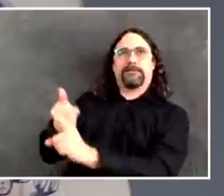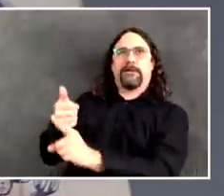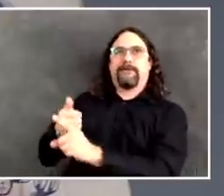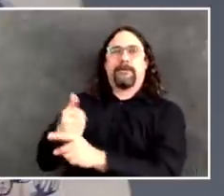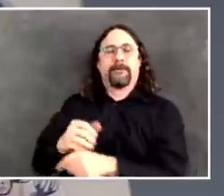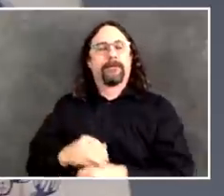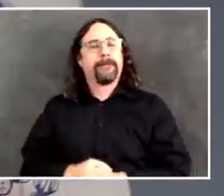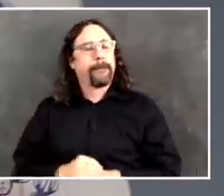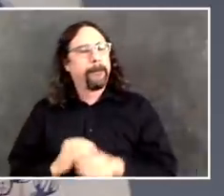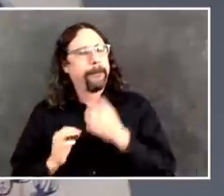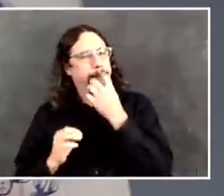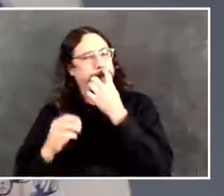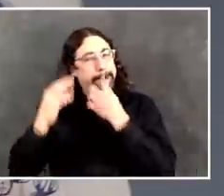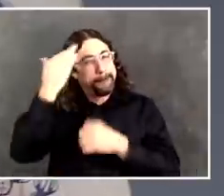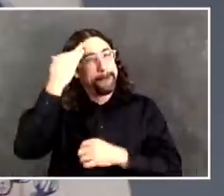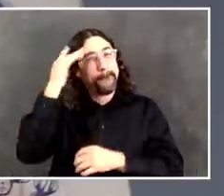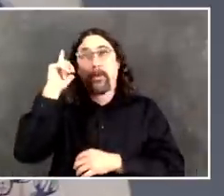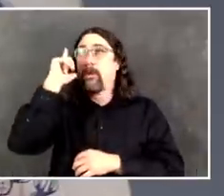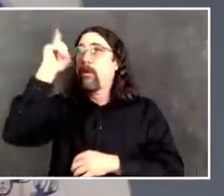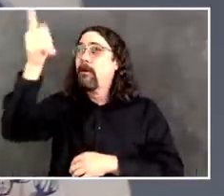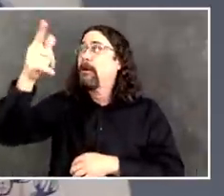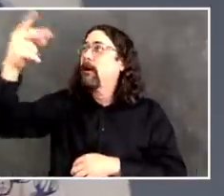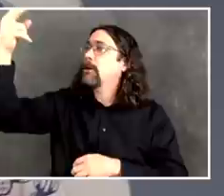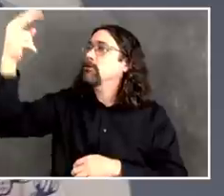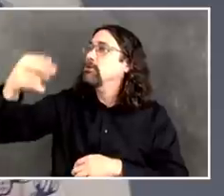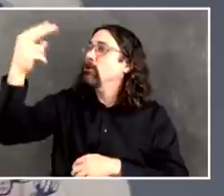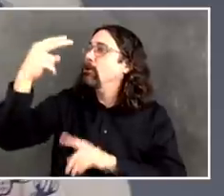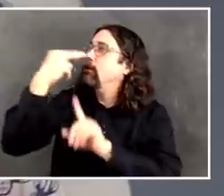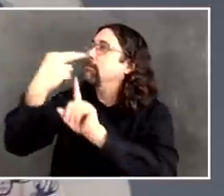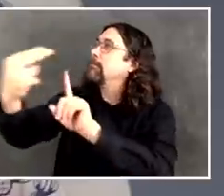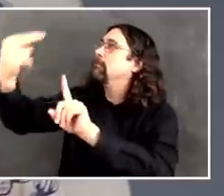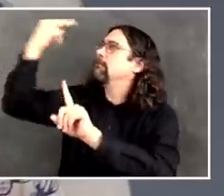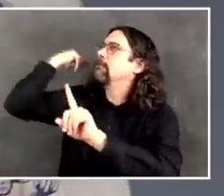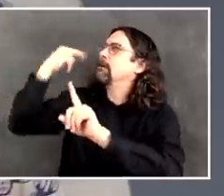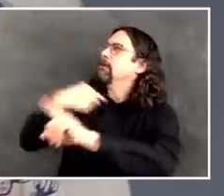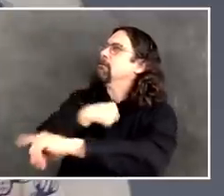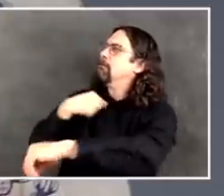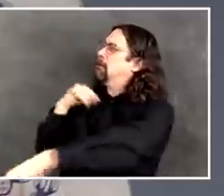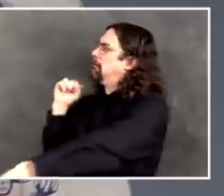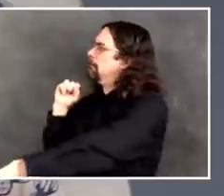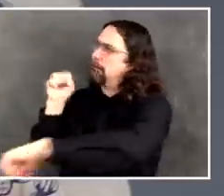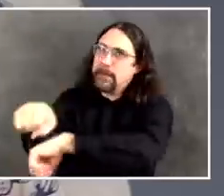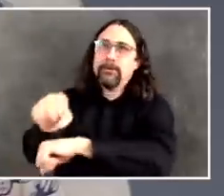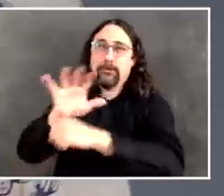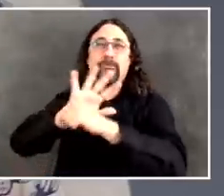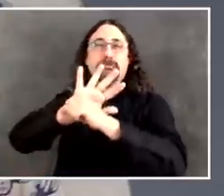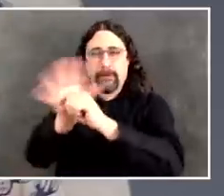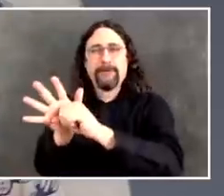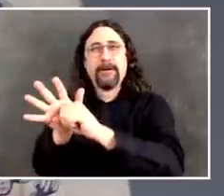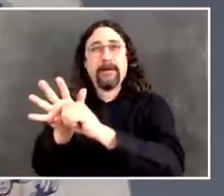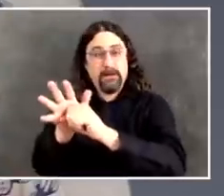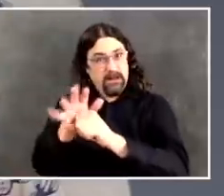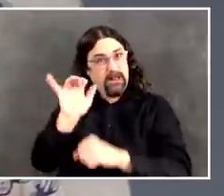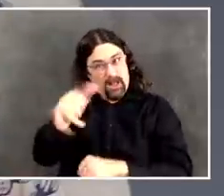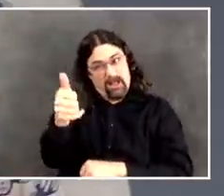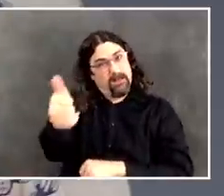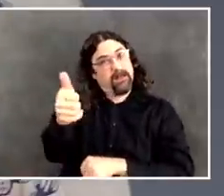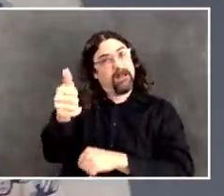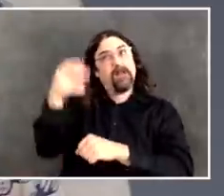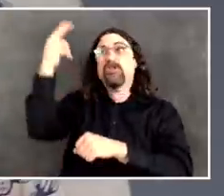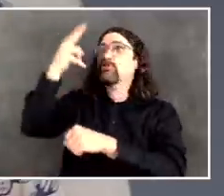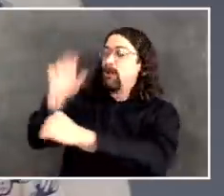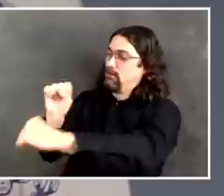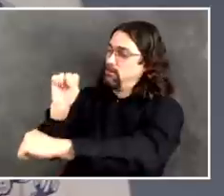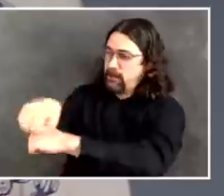think of yourselves as people who have power, remarkable power, to fight back, to be able to